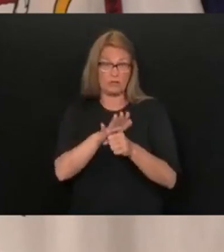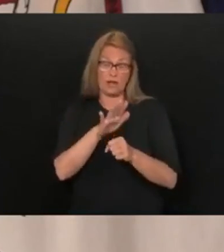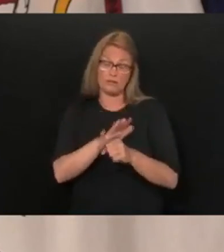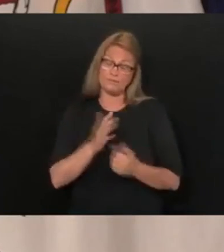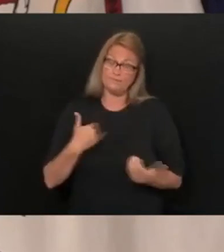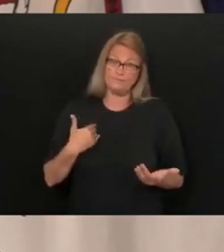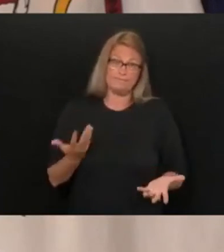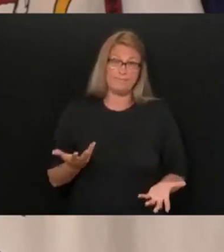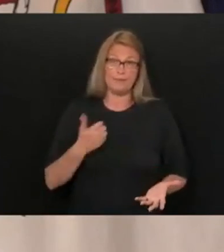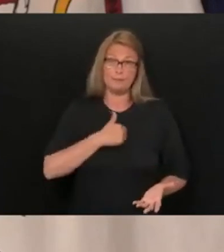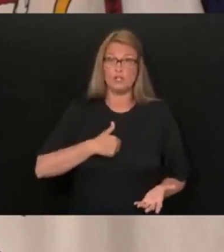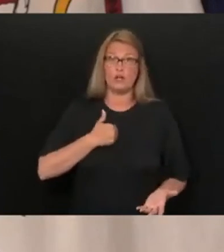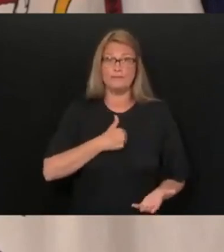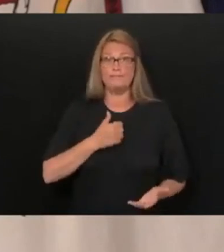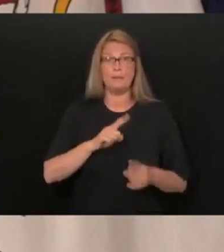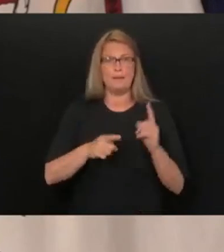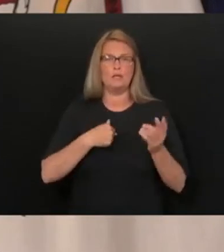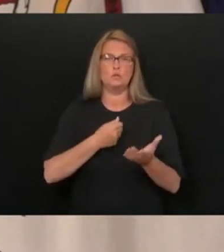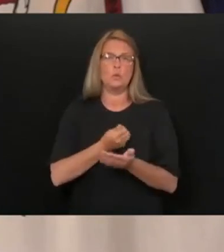I think it's a waste of time. coming. I'll do Thanks